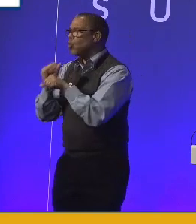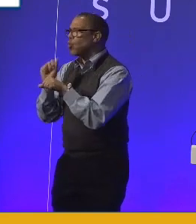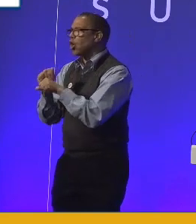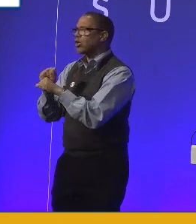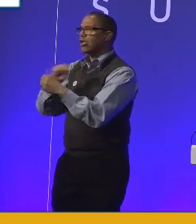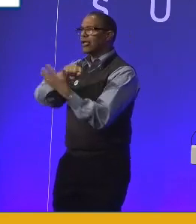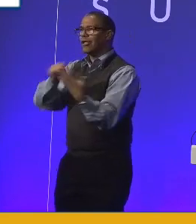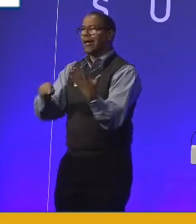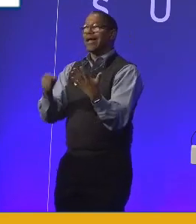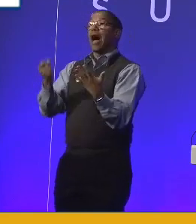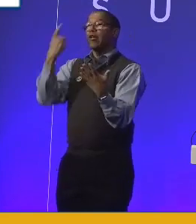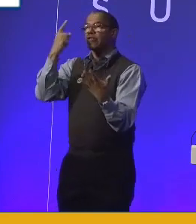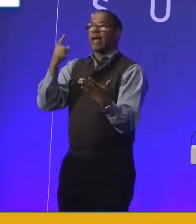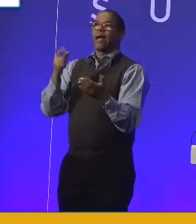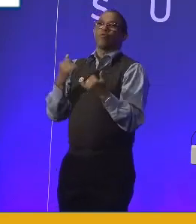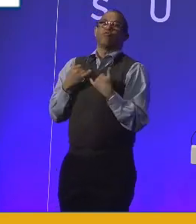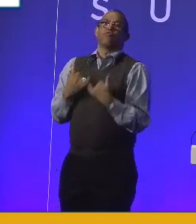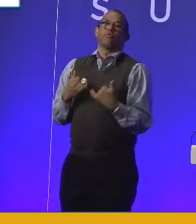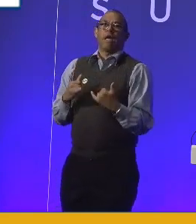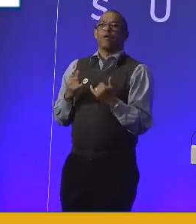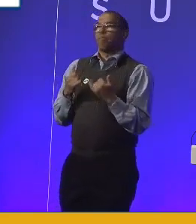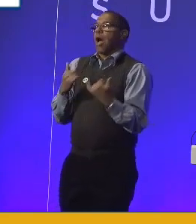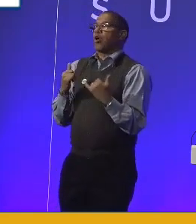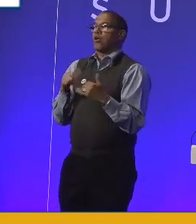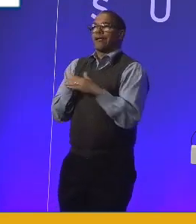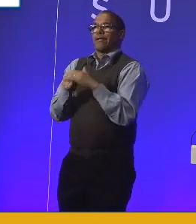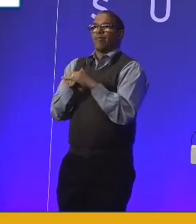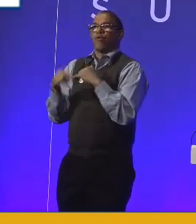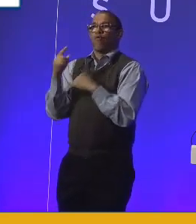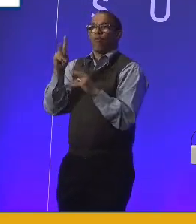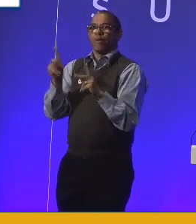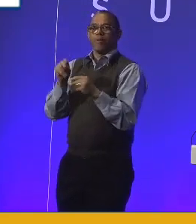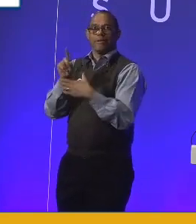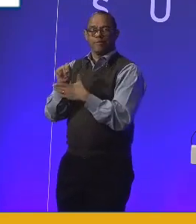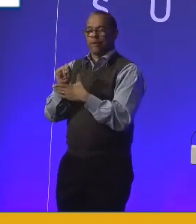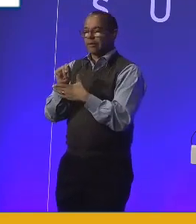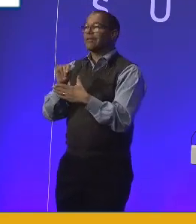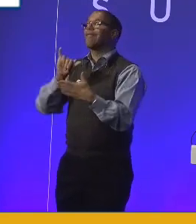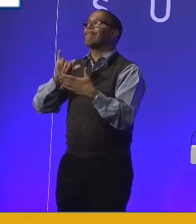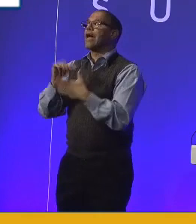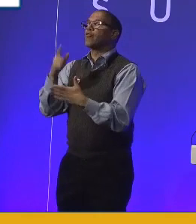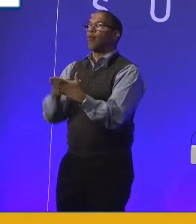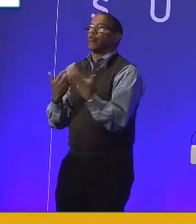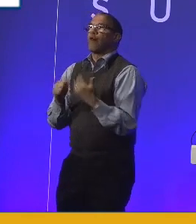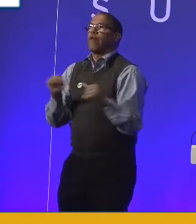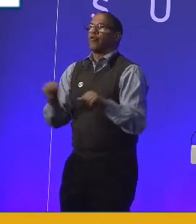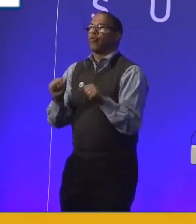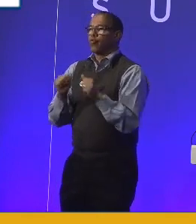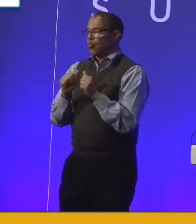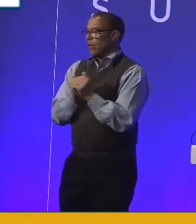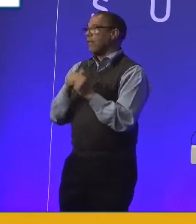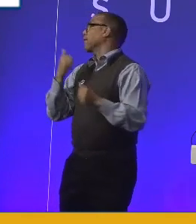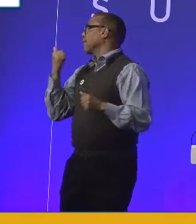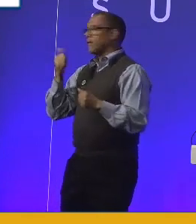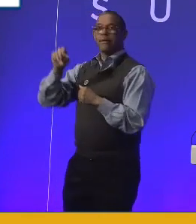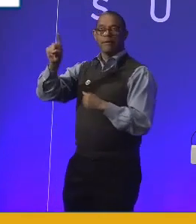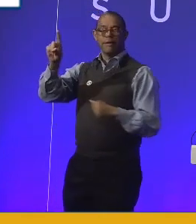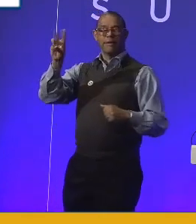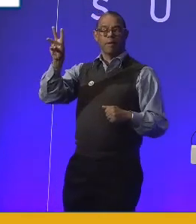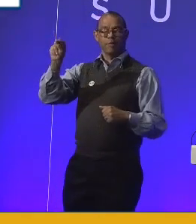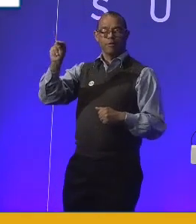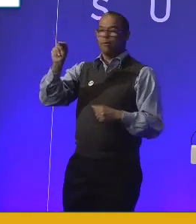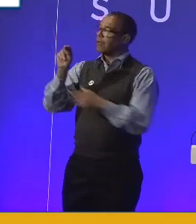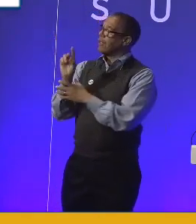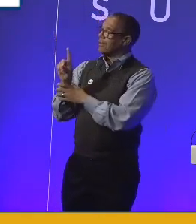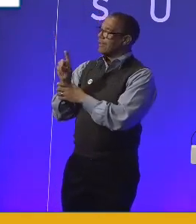digital experience of people with disabilities. And that's what we've tried to tackle through this project with DWP. I have to say, we've been knocking